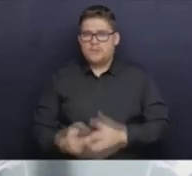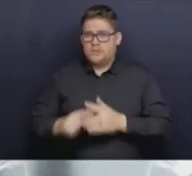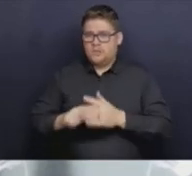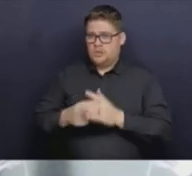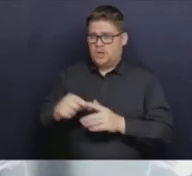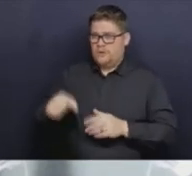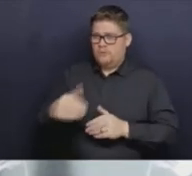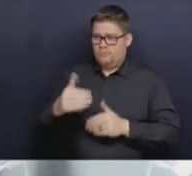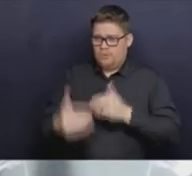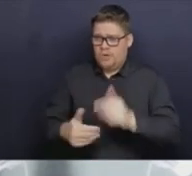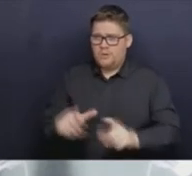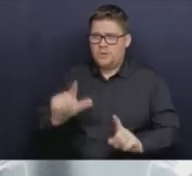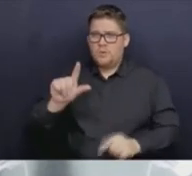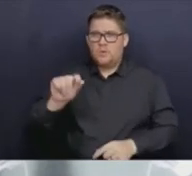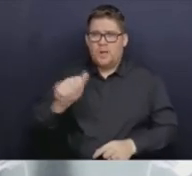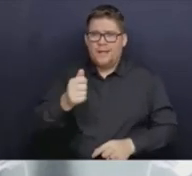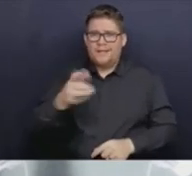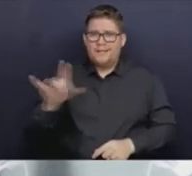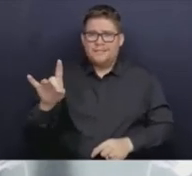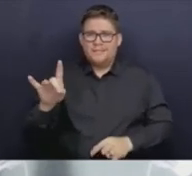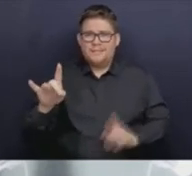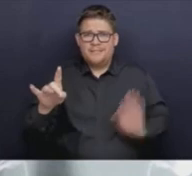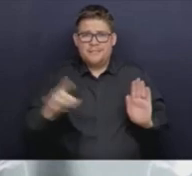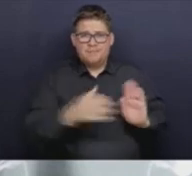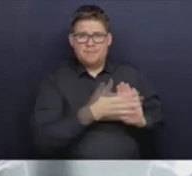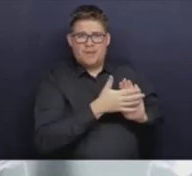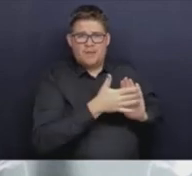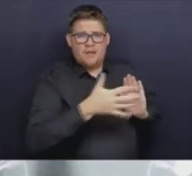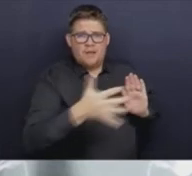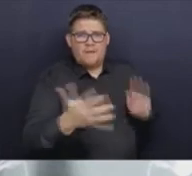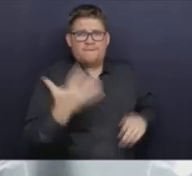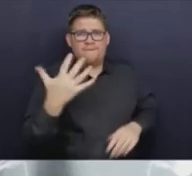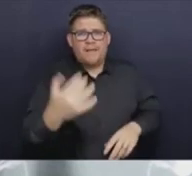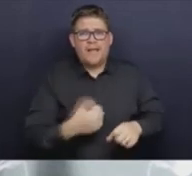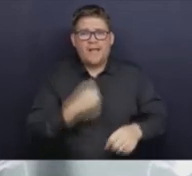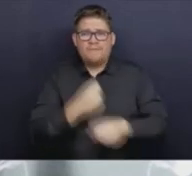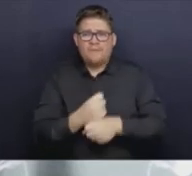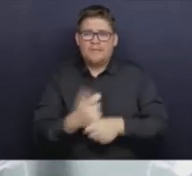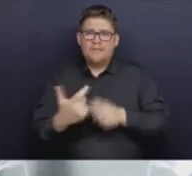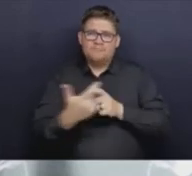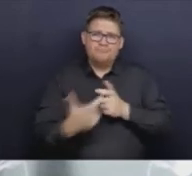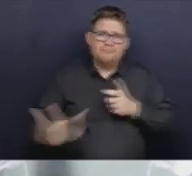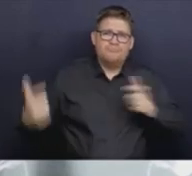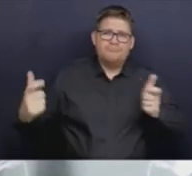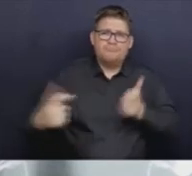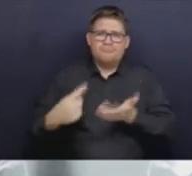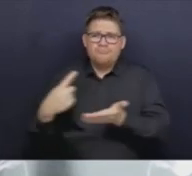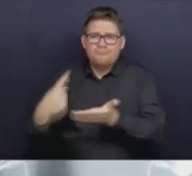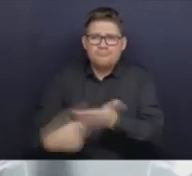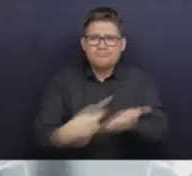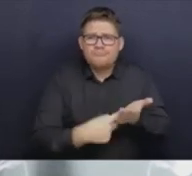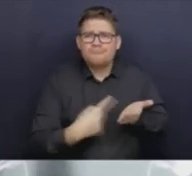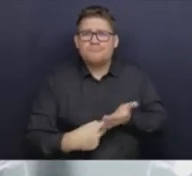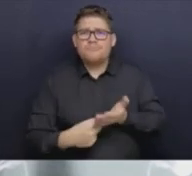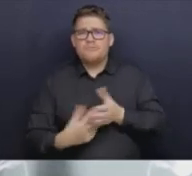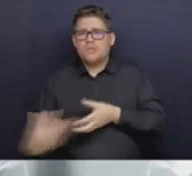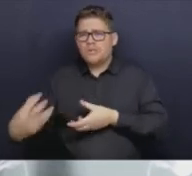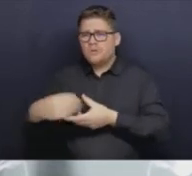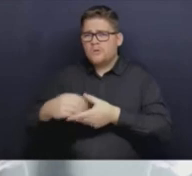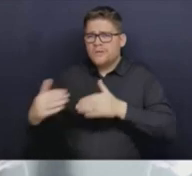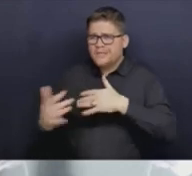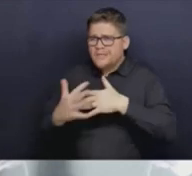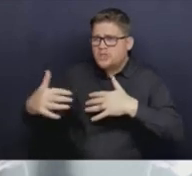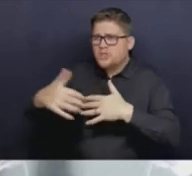a five-year process. The most significant consultation, Indigenous consultation reflecting the requirements of the